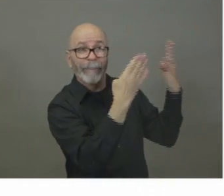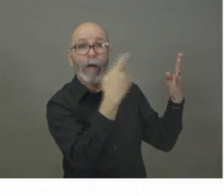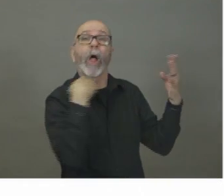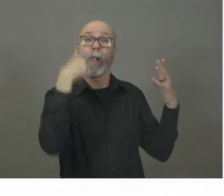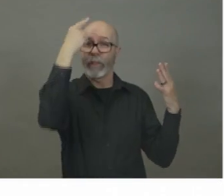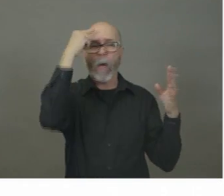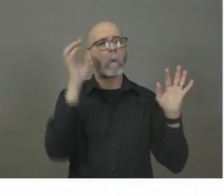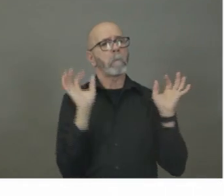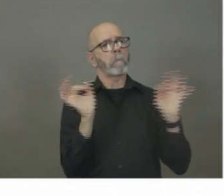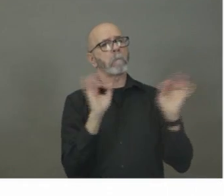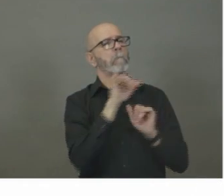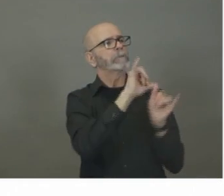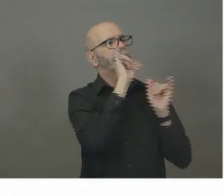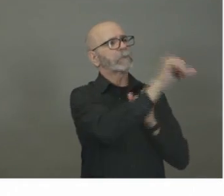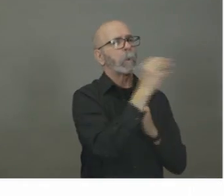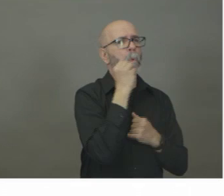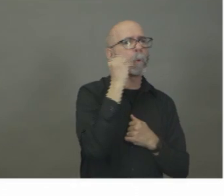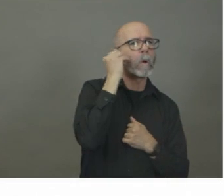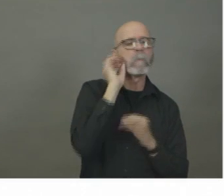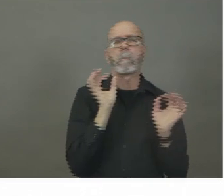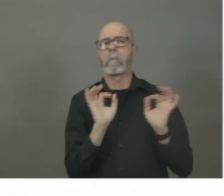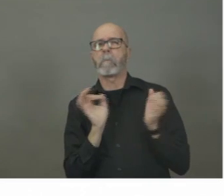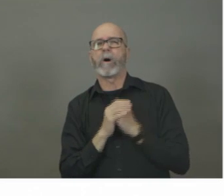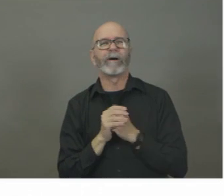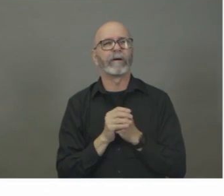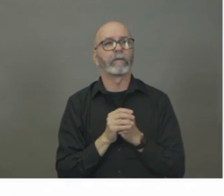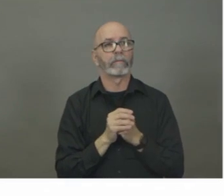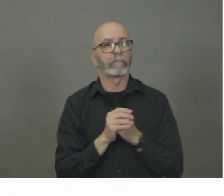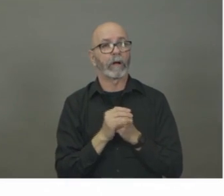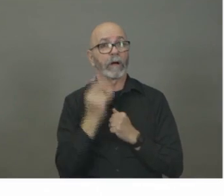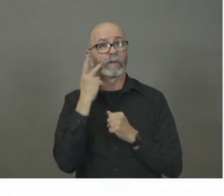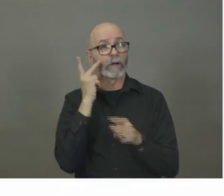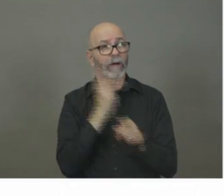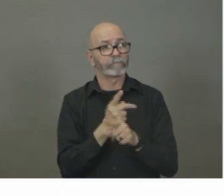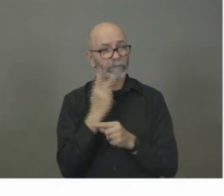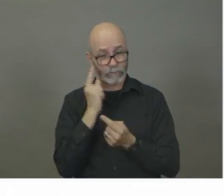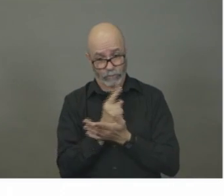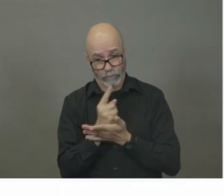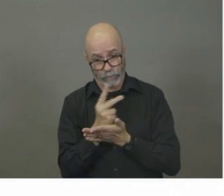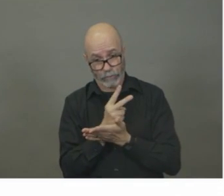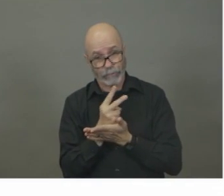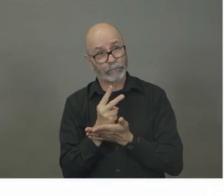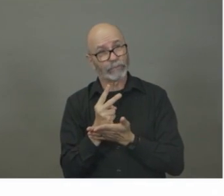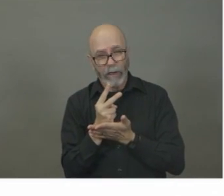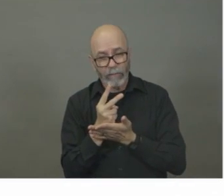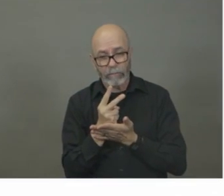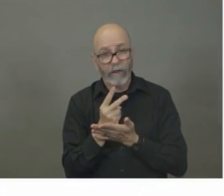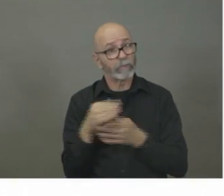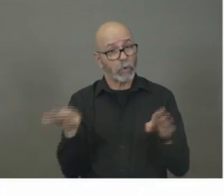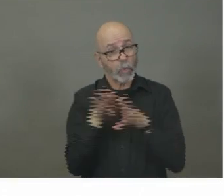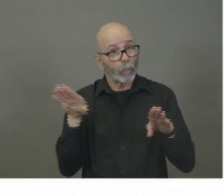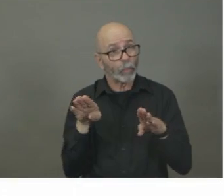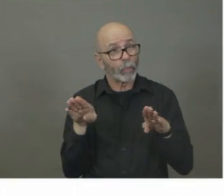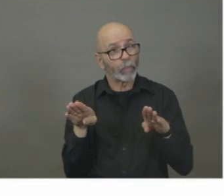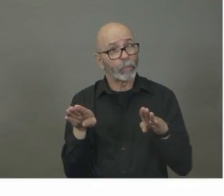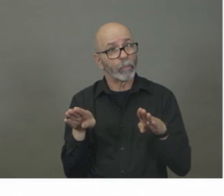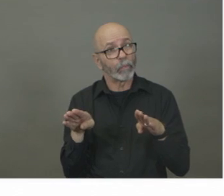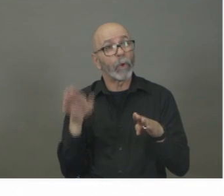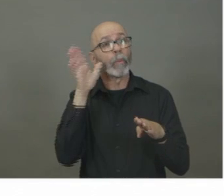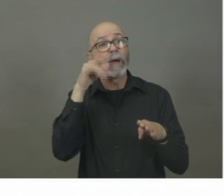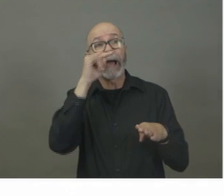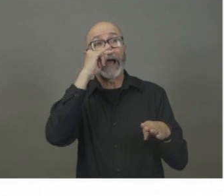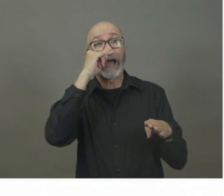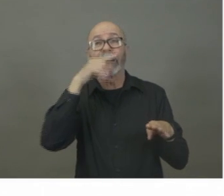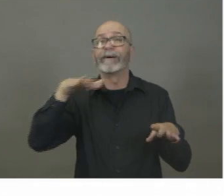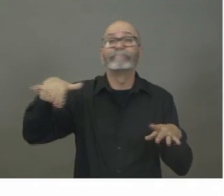if we close schools for an extra two weeks, there's no guarantee that those kids will be back in Nova Scotia two weeks prior to the schools